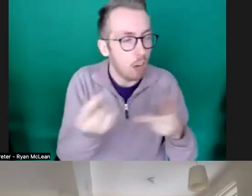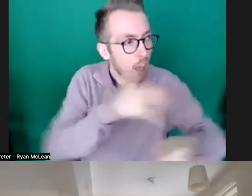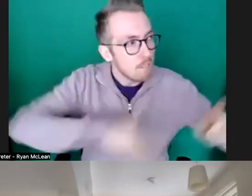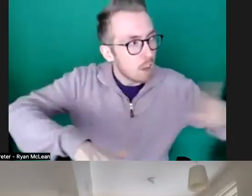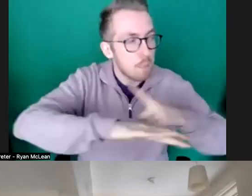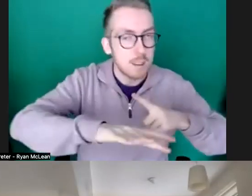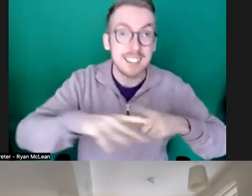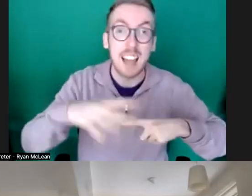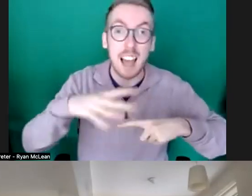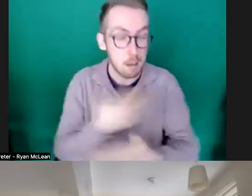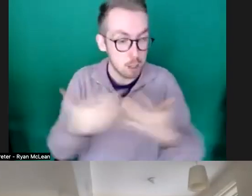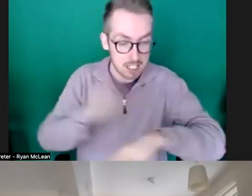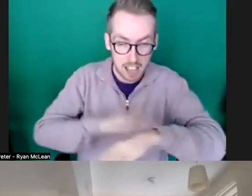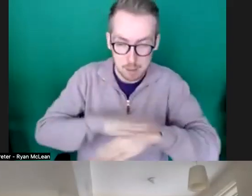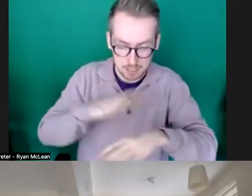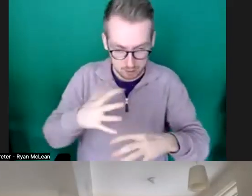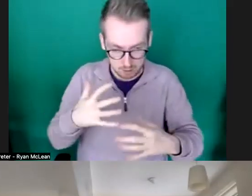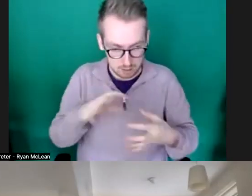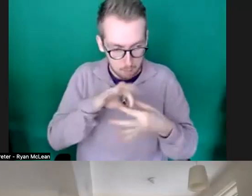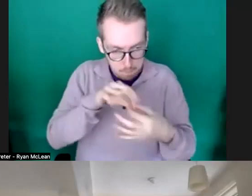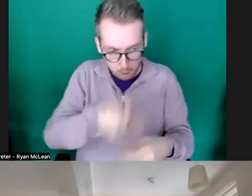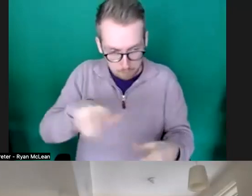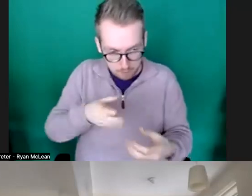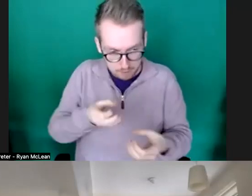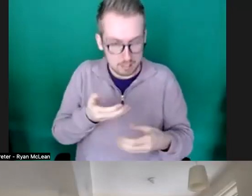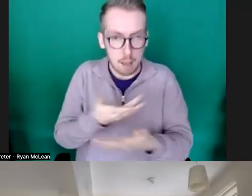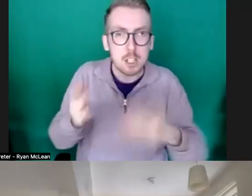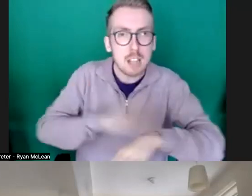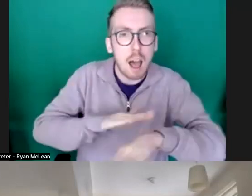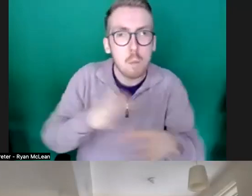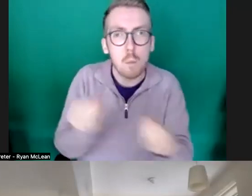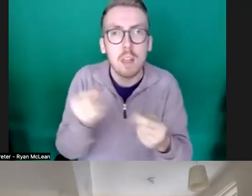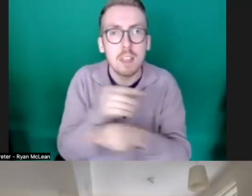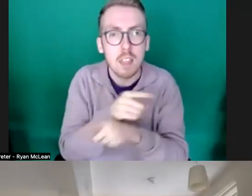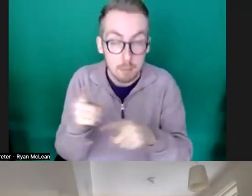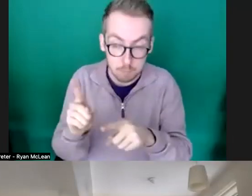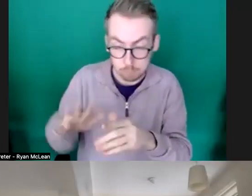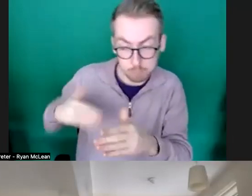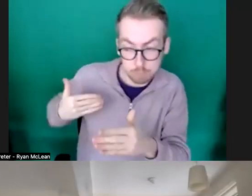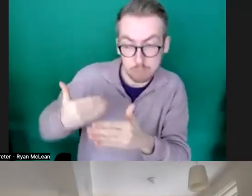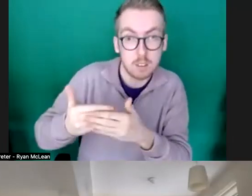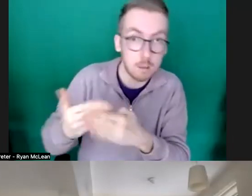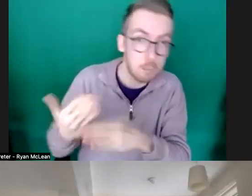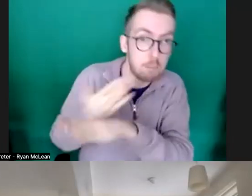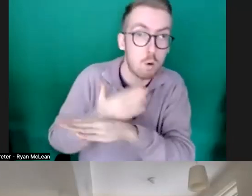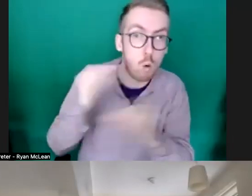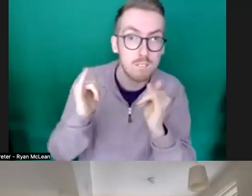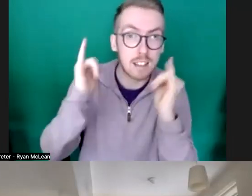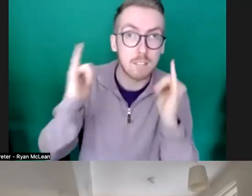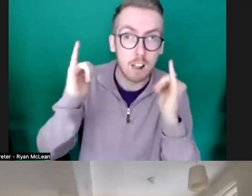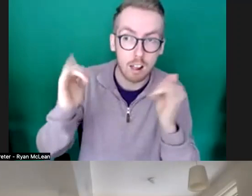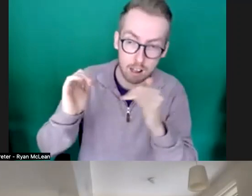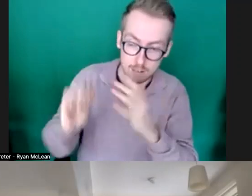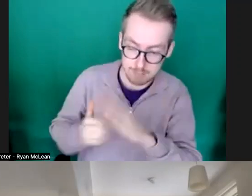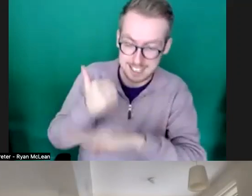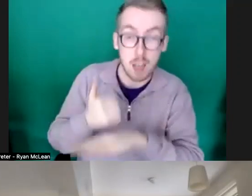spending with the participants and the build up to the event and then the build up to the festival and because in a lot of those kind of